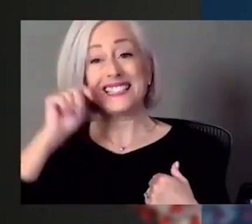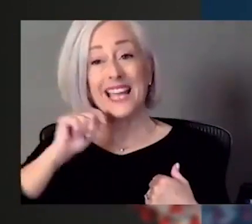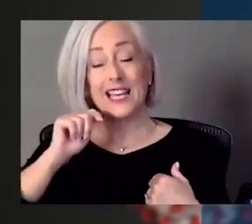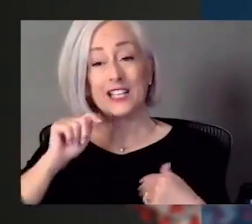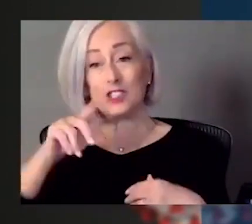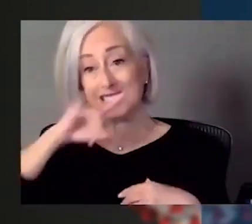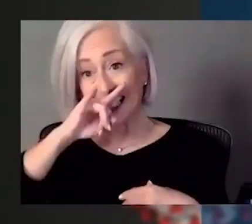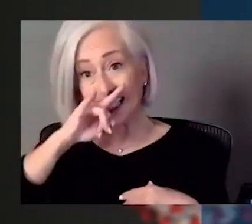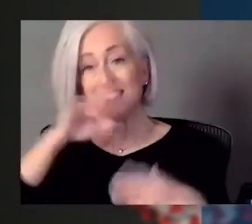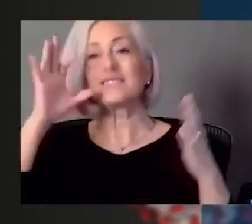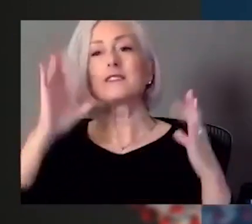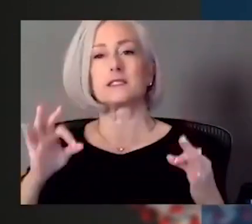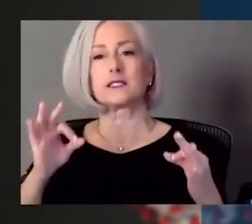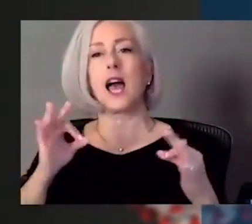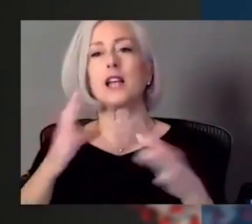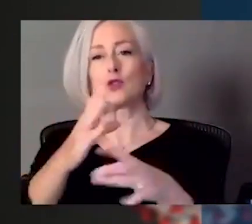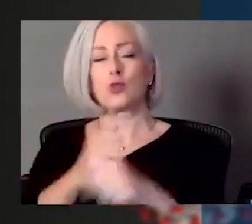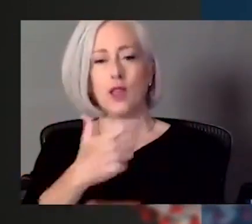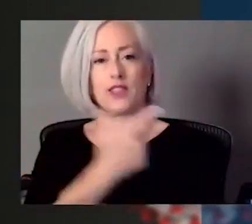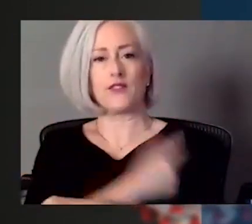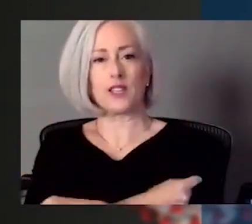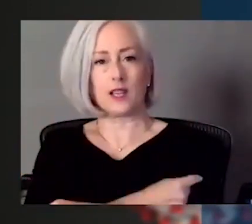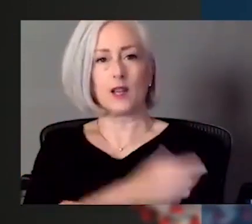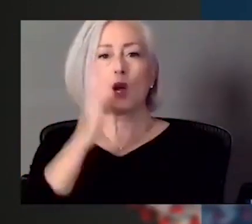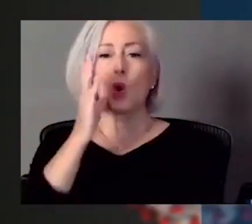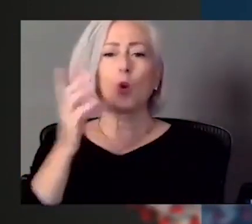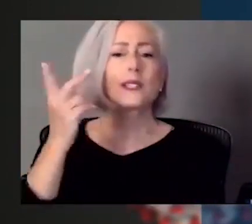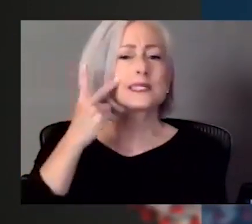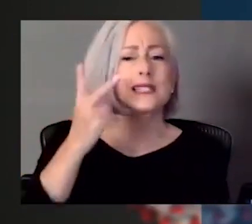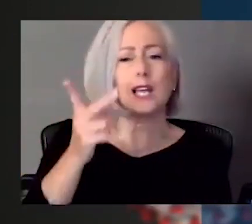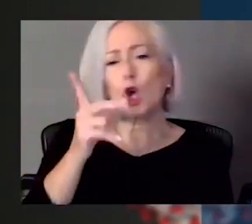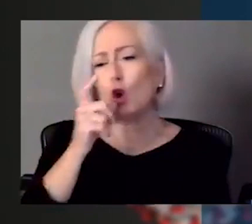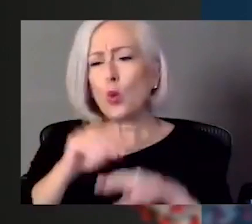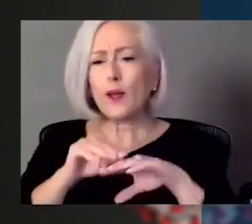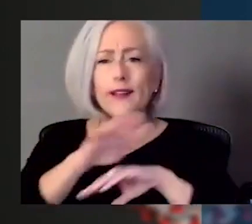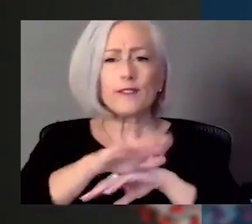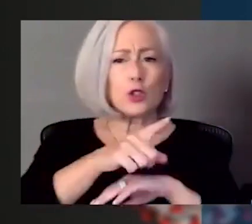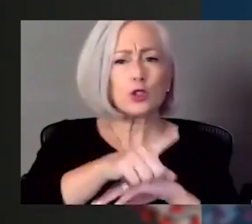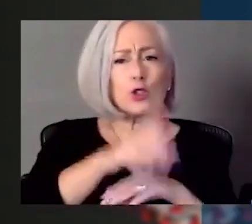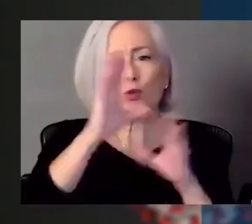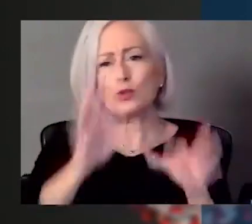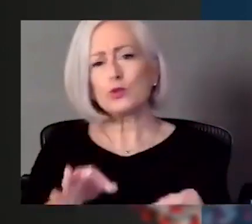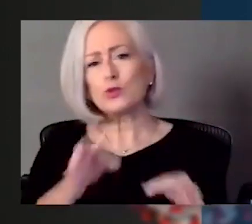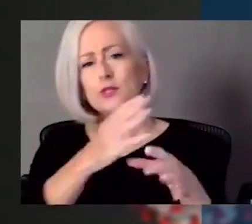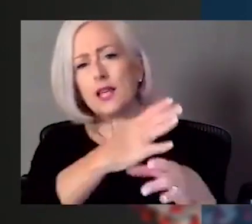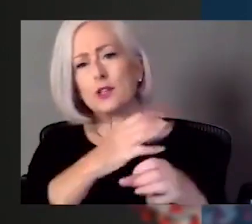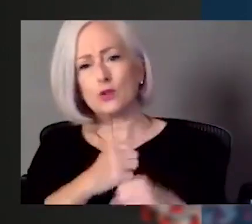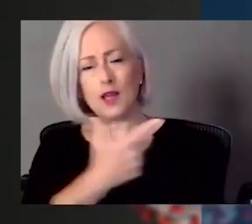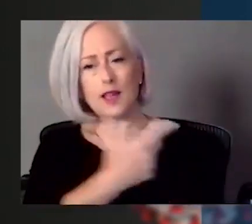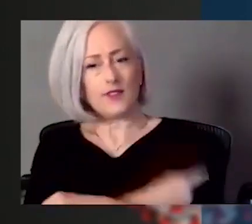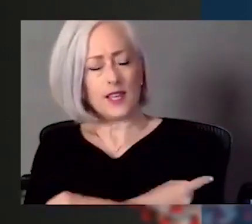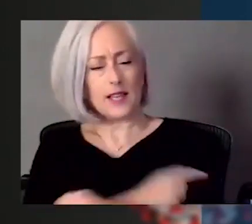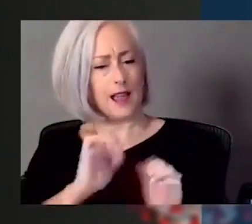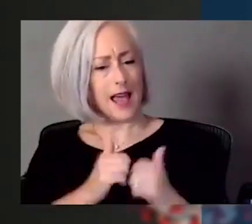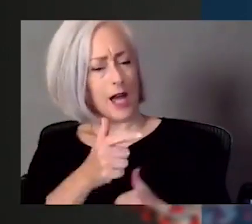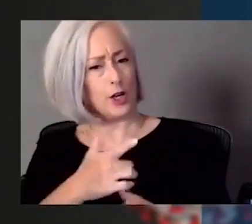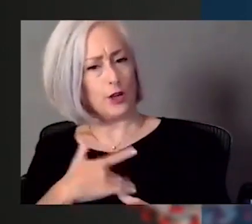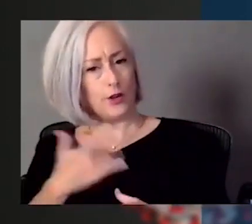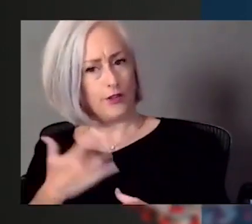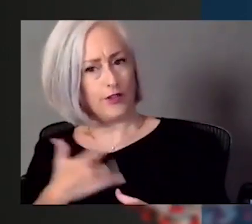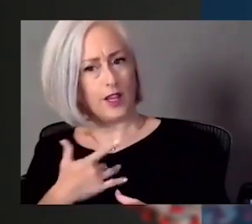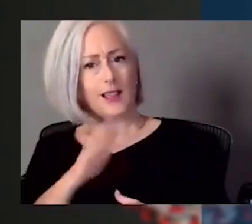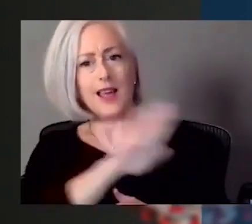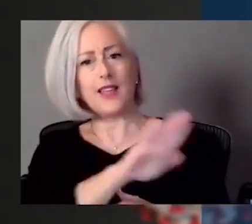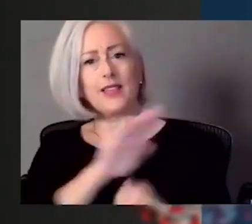vaccinated. We are going to hear who influenced them, why they made the decision to get the shot and how did they feel and what do their peers think?